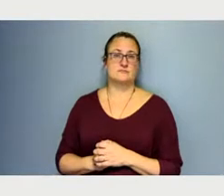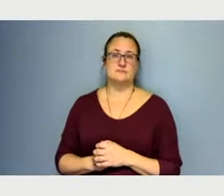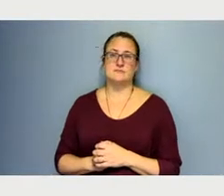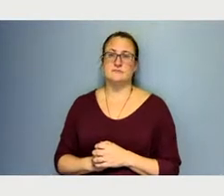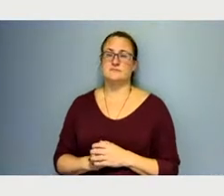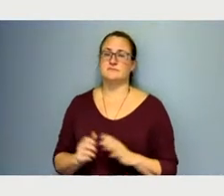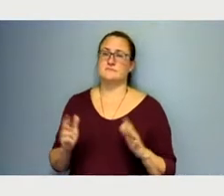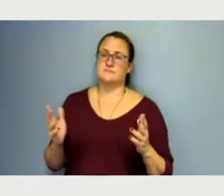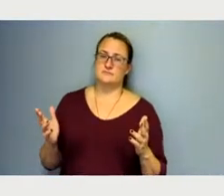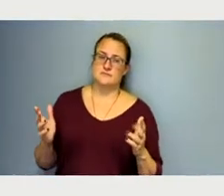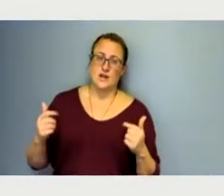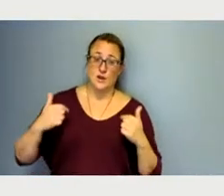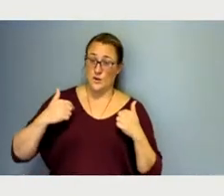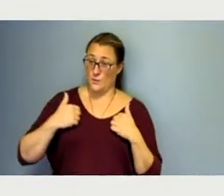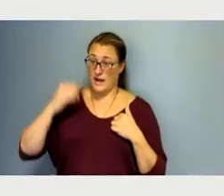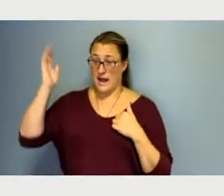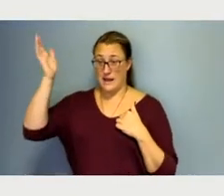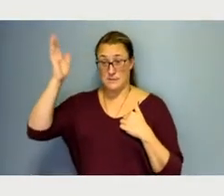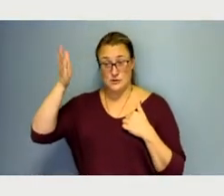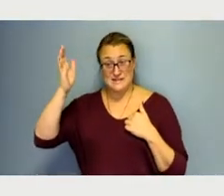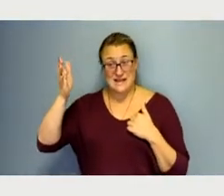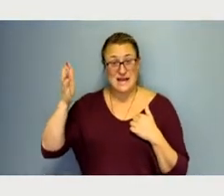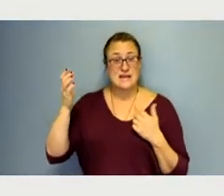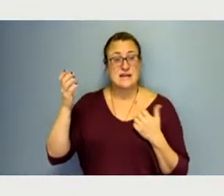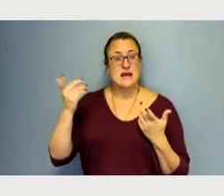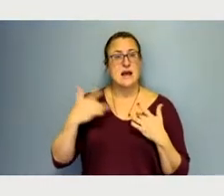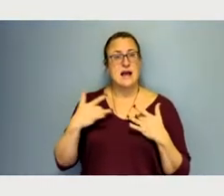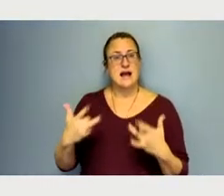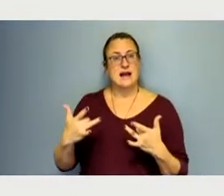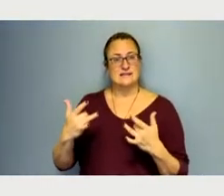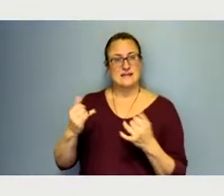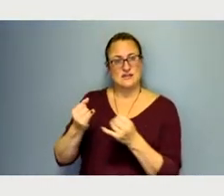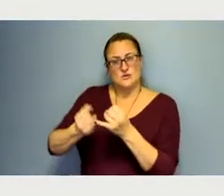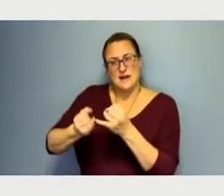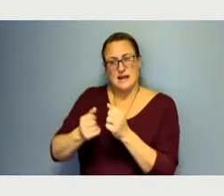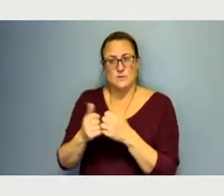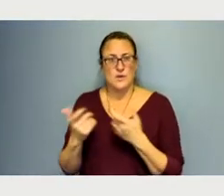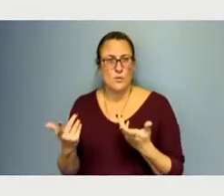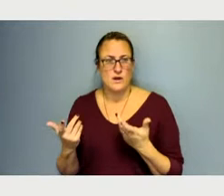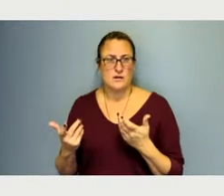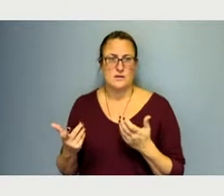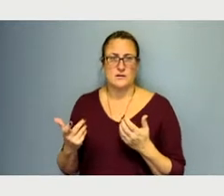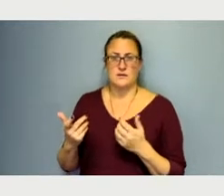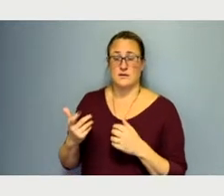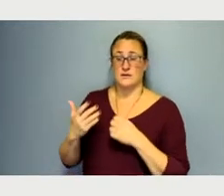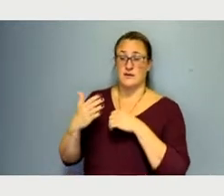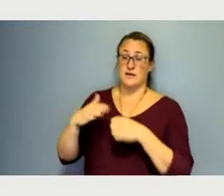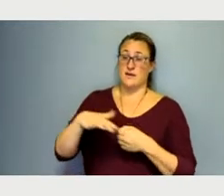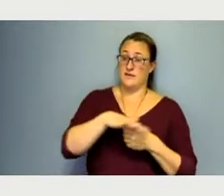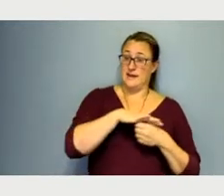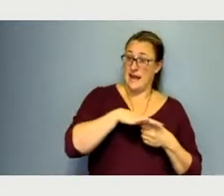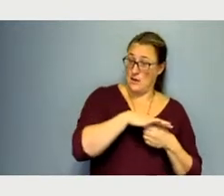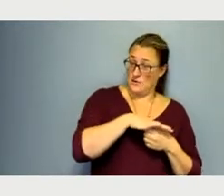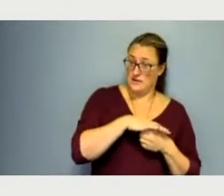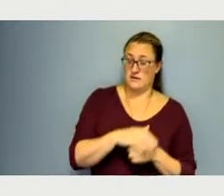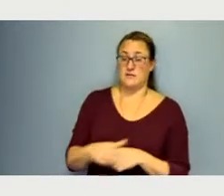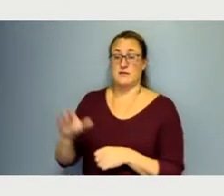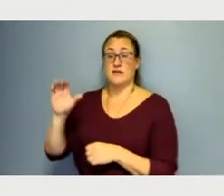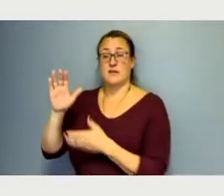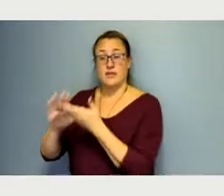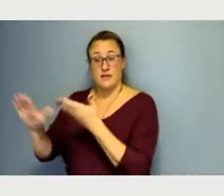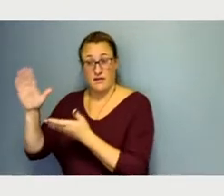when I present, always like to kind of end with what does the partnership between the county and the college?